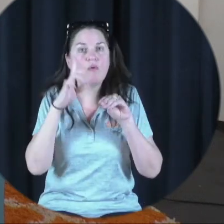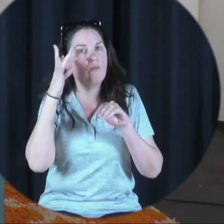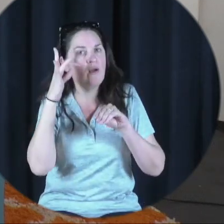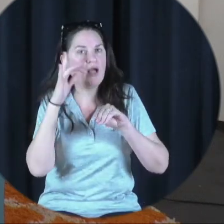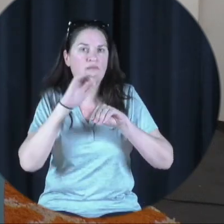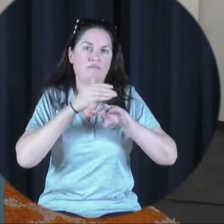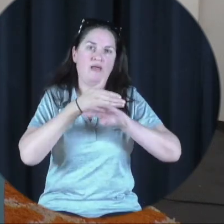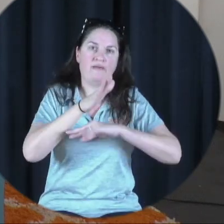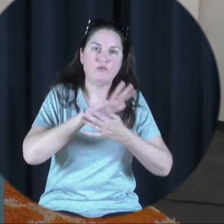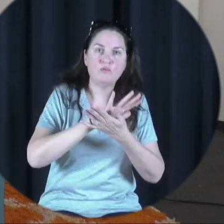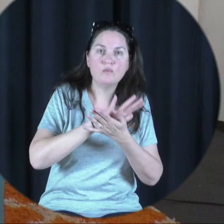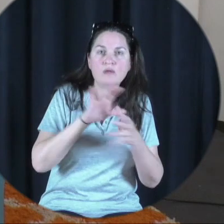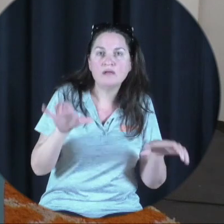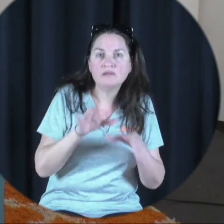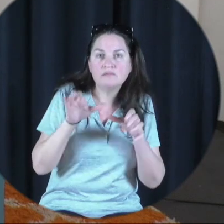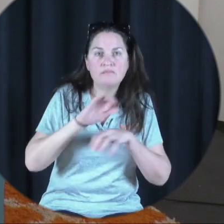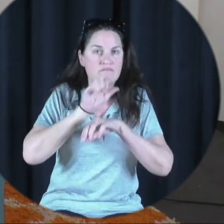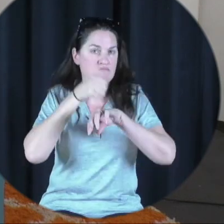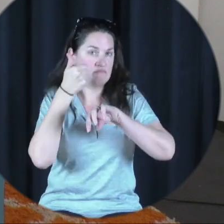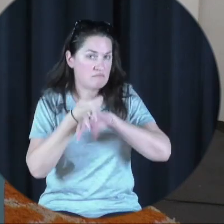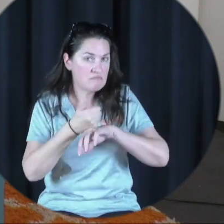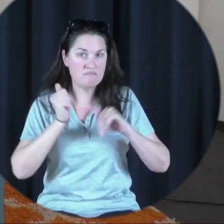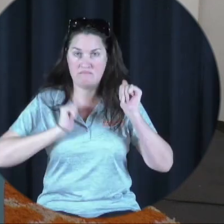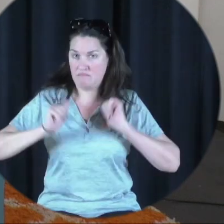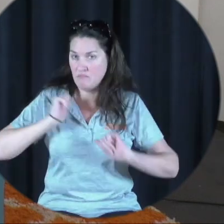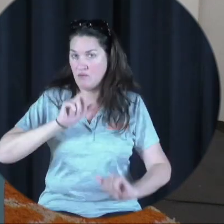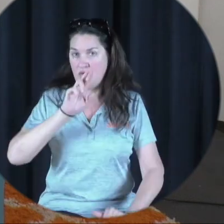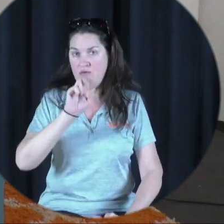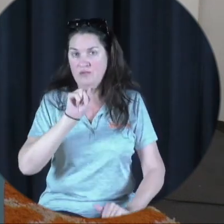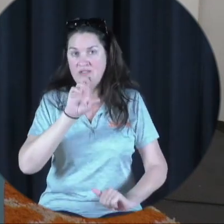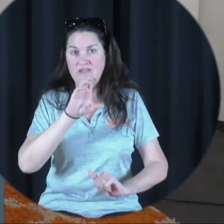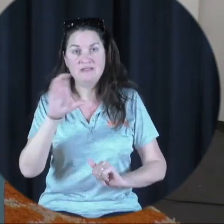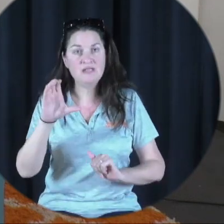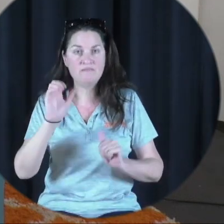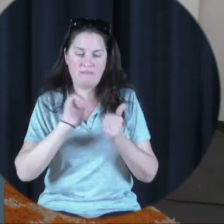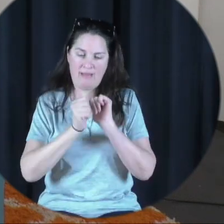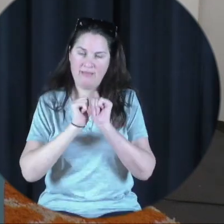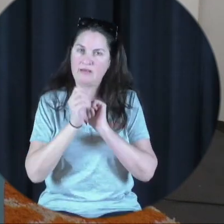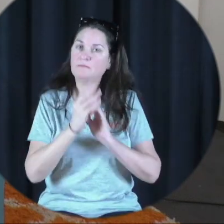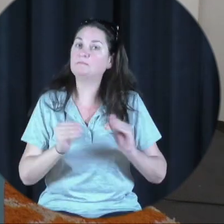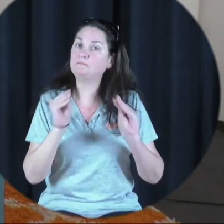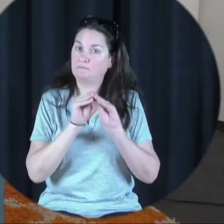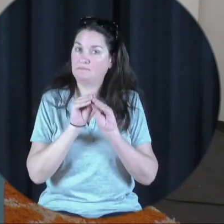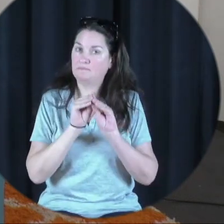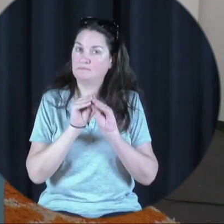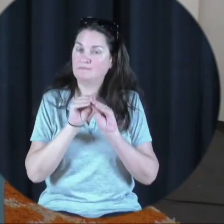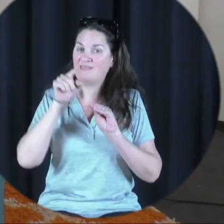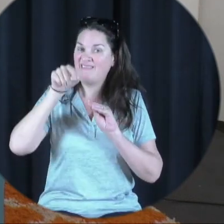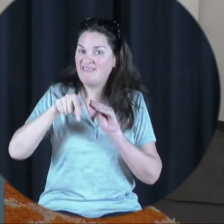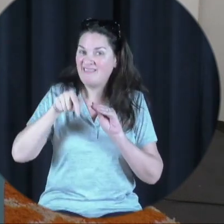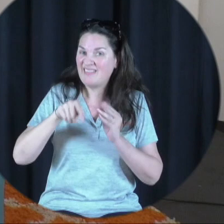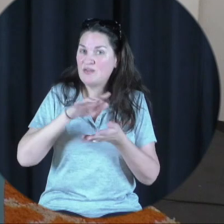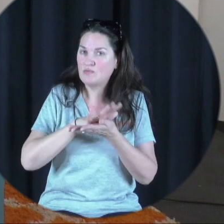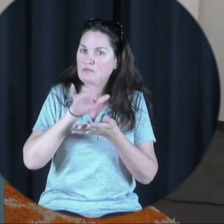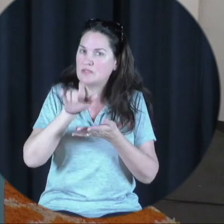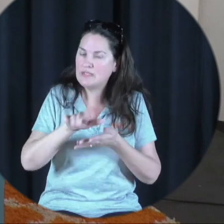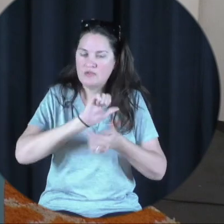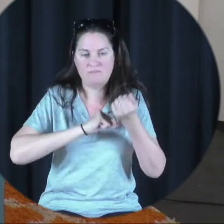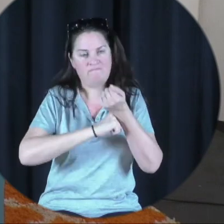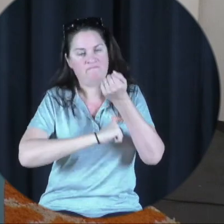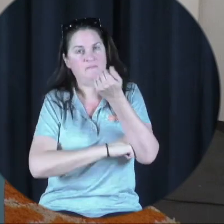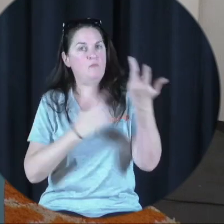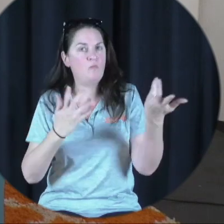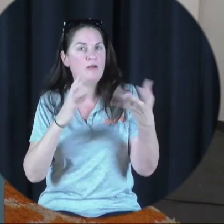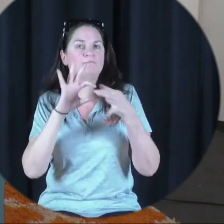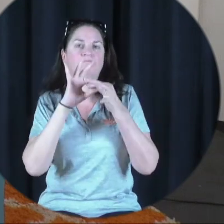extracurricular activities, clubs, performing arts, ROTC, athletics, and more. This place has to be set on a